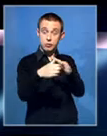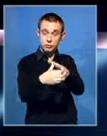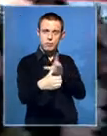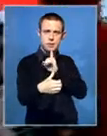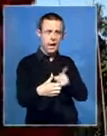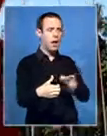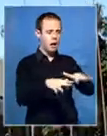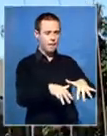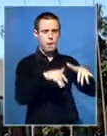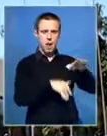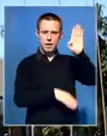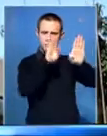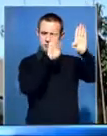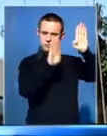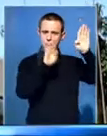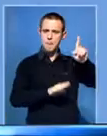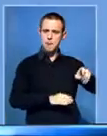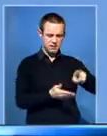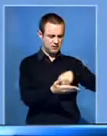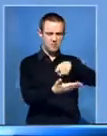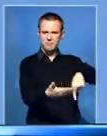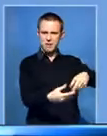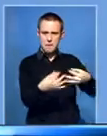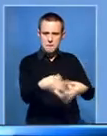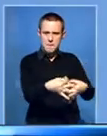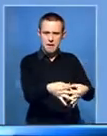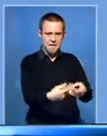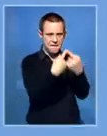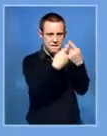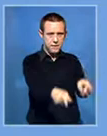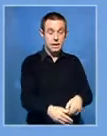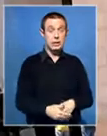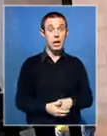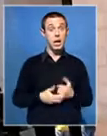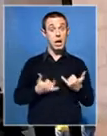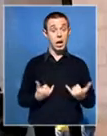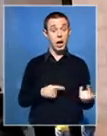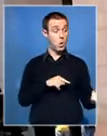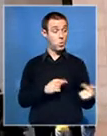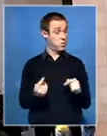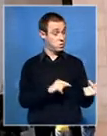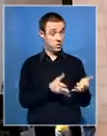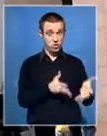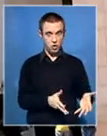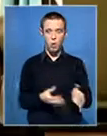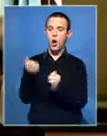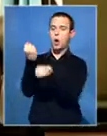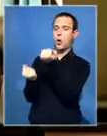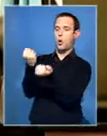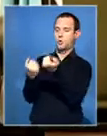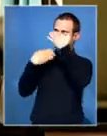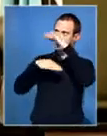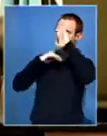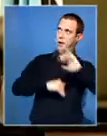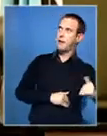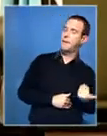The Botswana Parliament has failed to convene due to a stalemate which is now at the highest court in the land. The